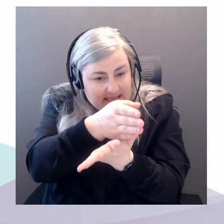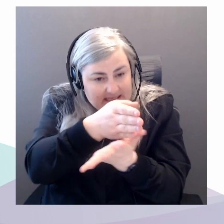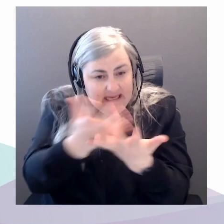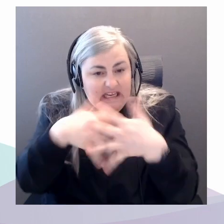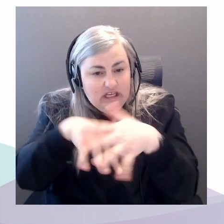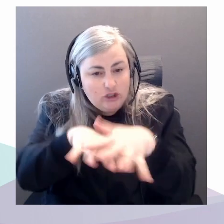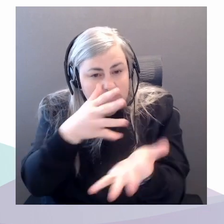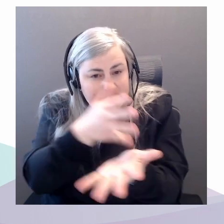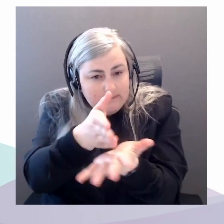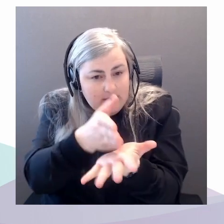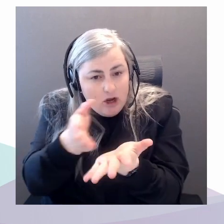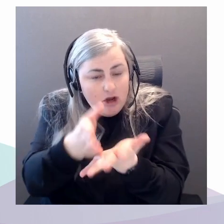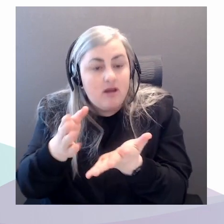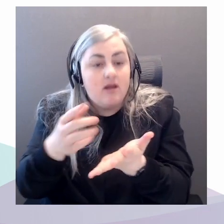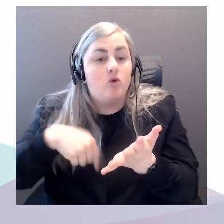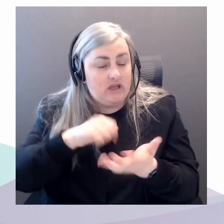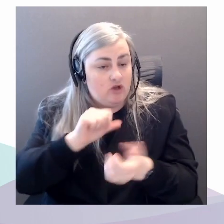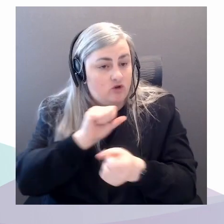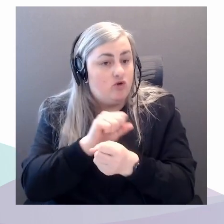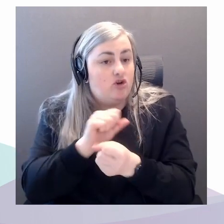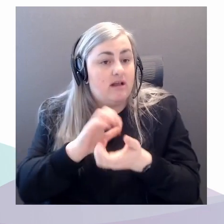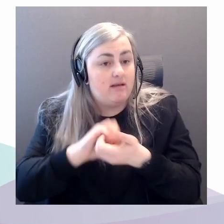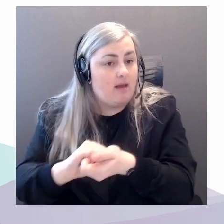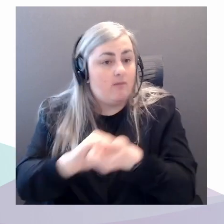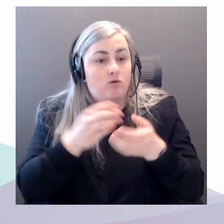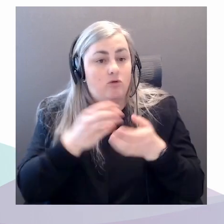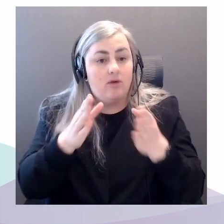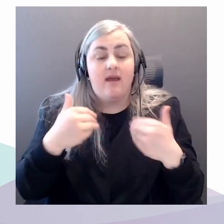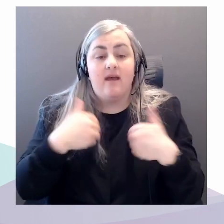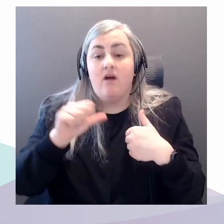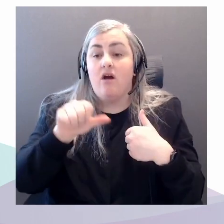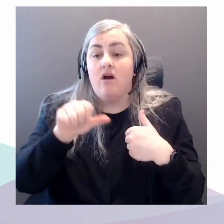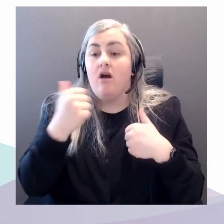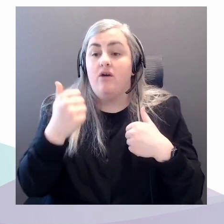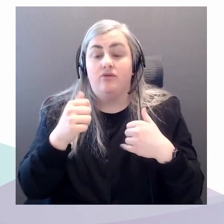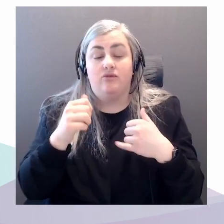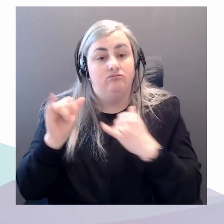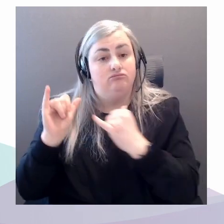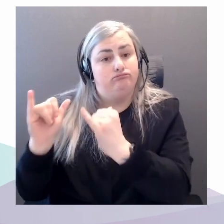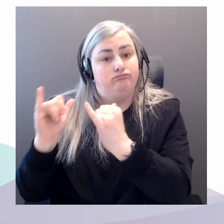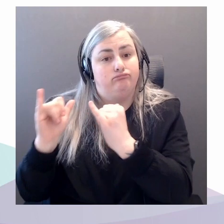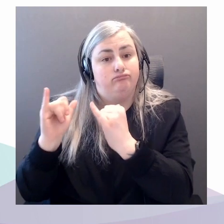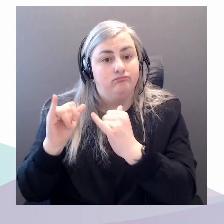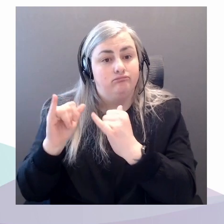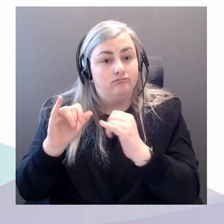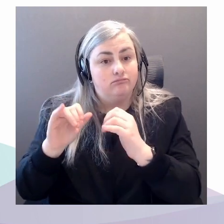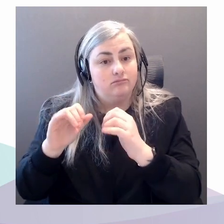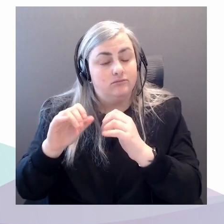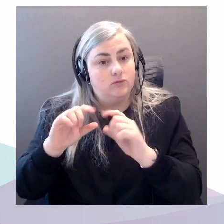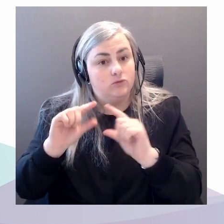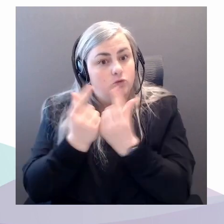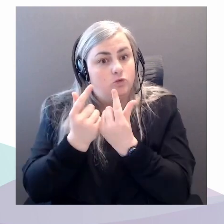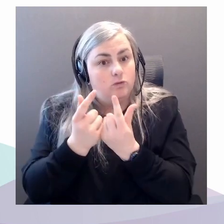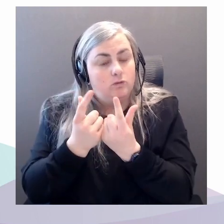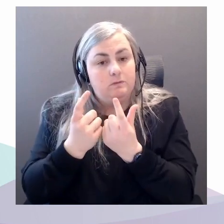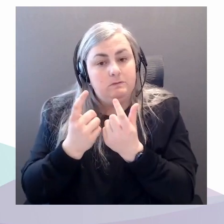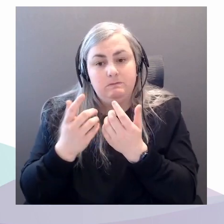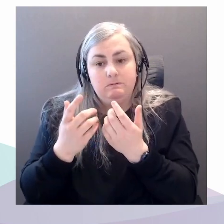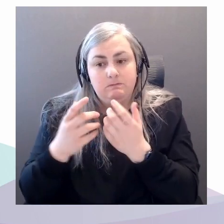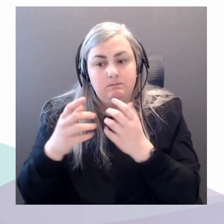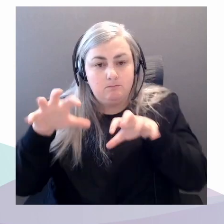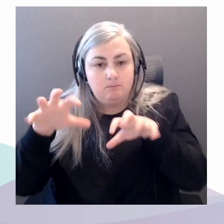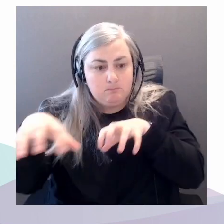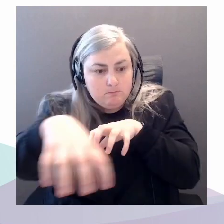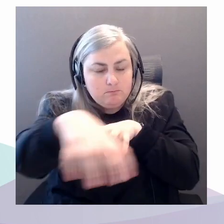certainly there are other adjacent research groups doing interesting things. But I think the way we're working collaboratively and